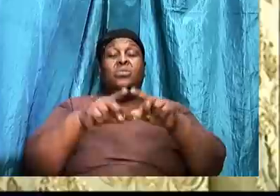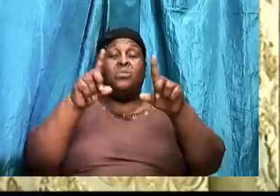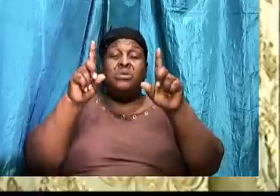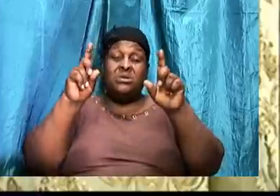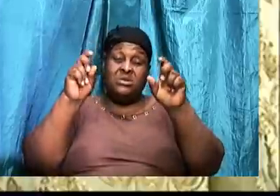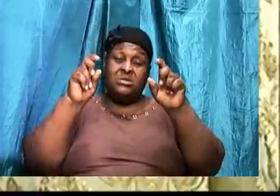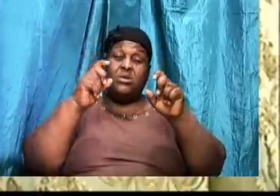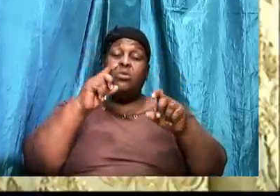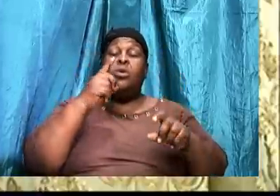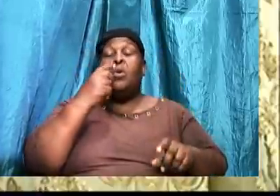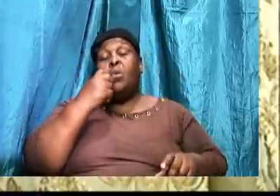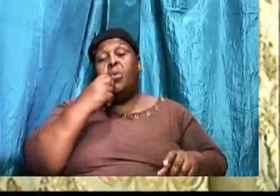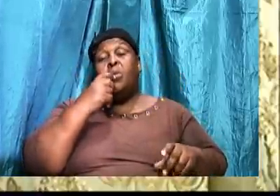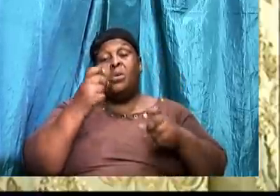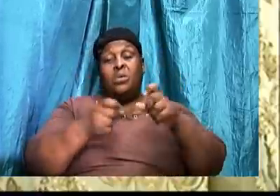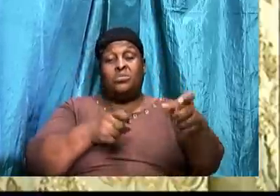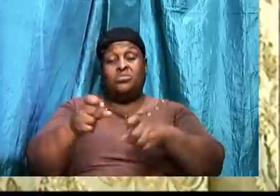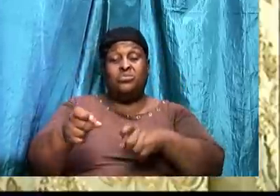control of your mind.